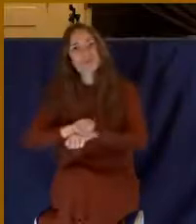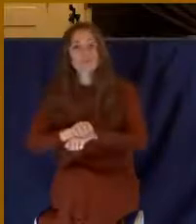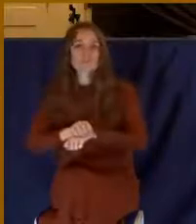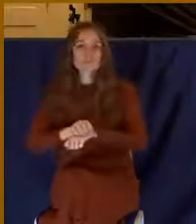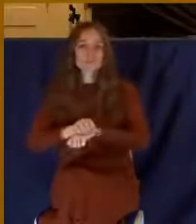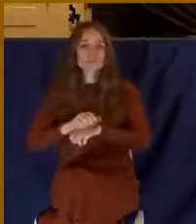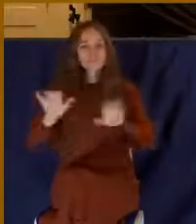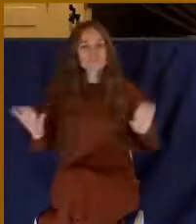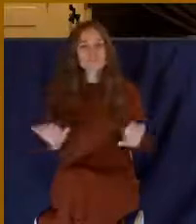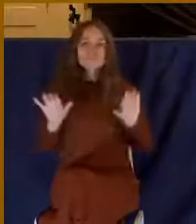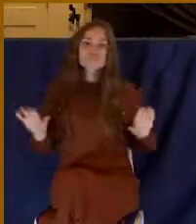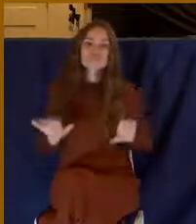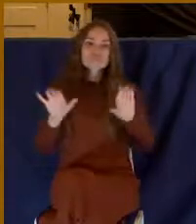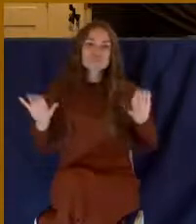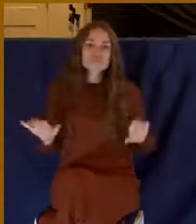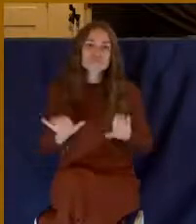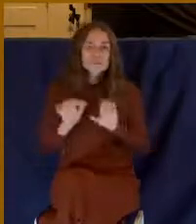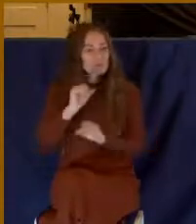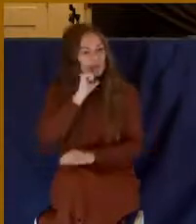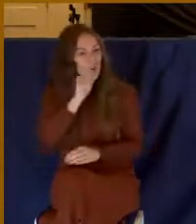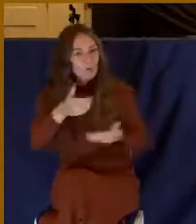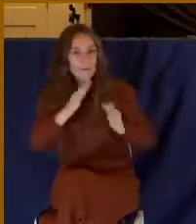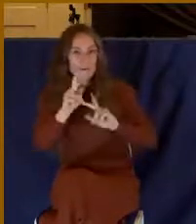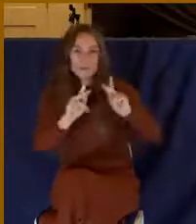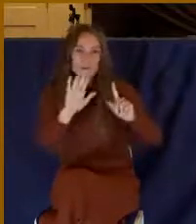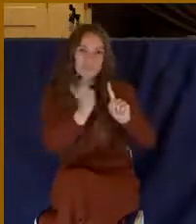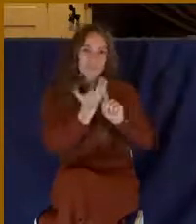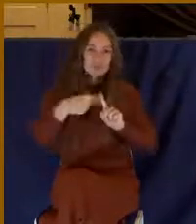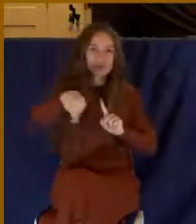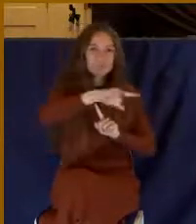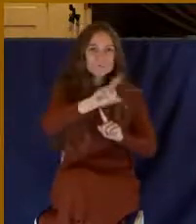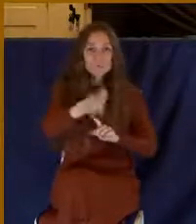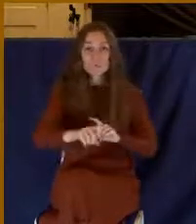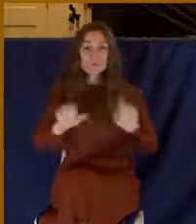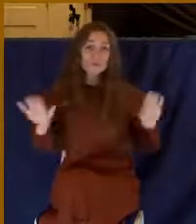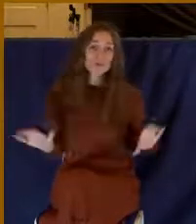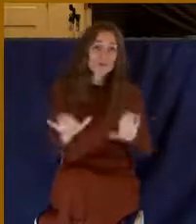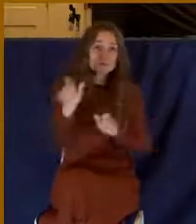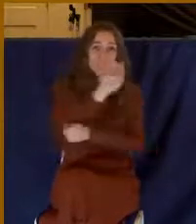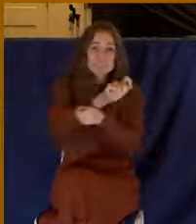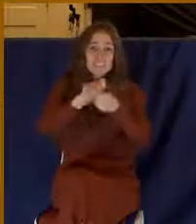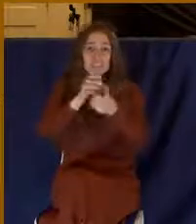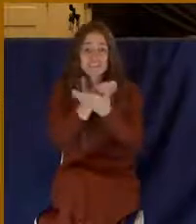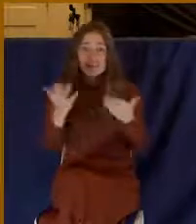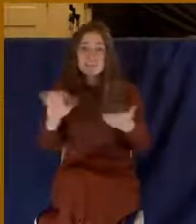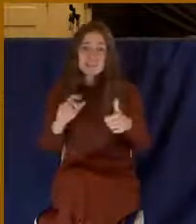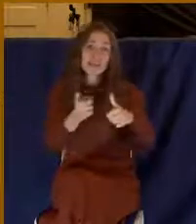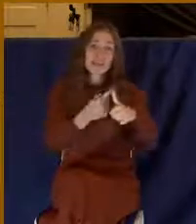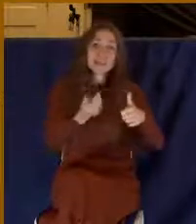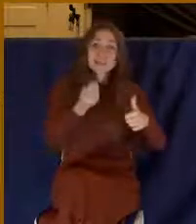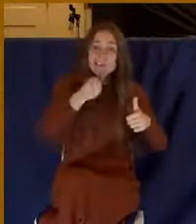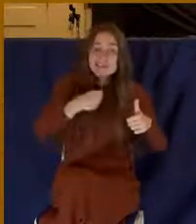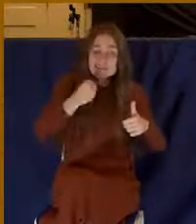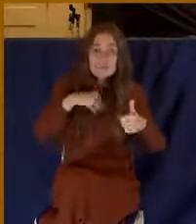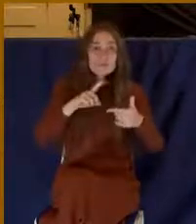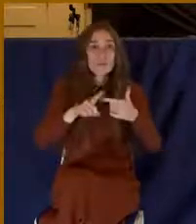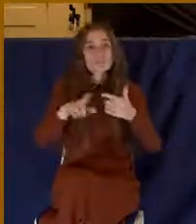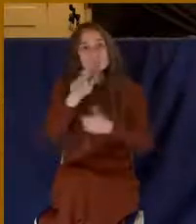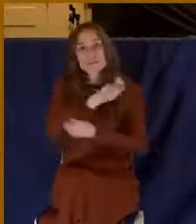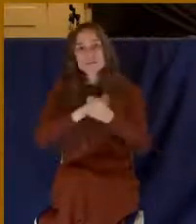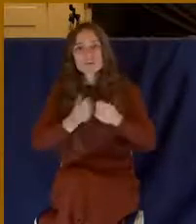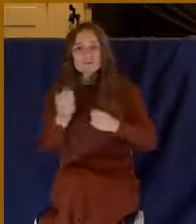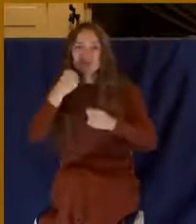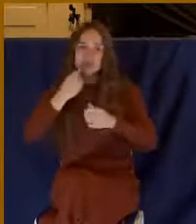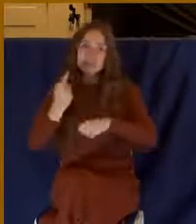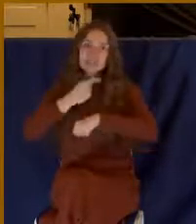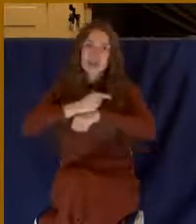respect to performing certain rituals. Rituals would have to do with what you eat or certain feasts and